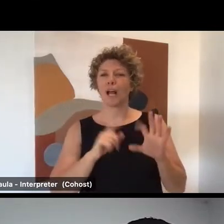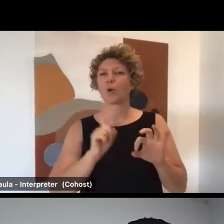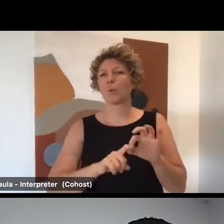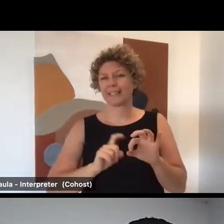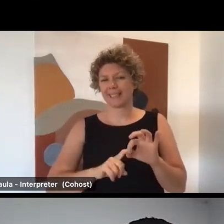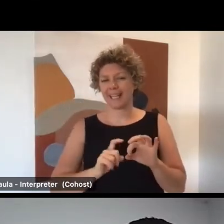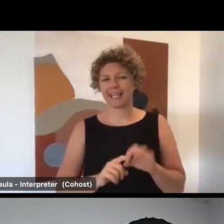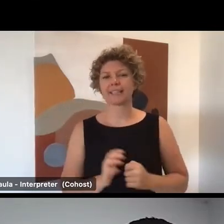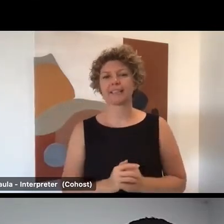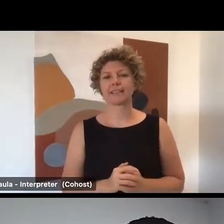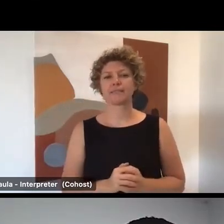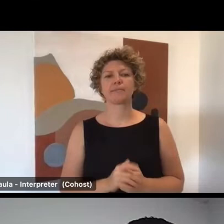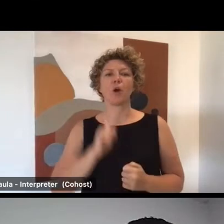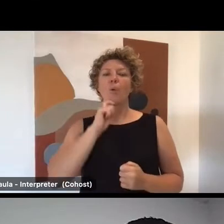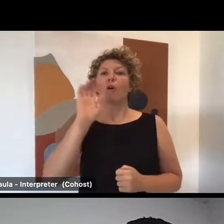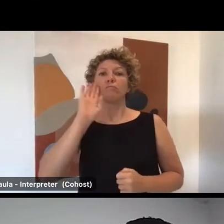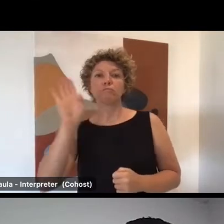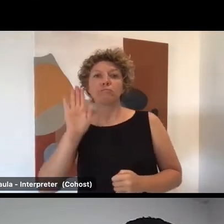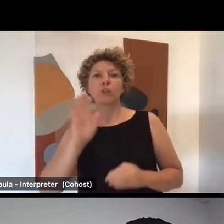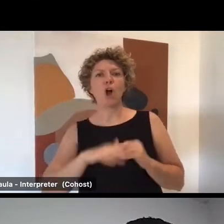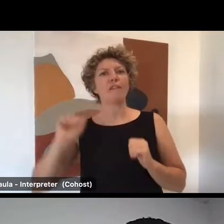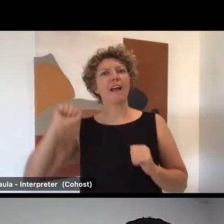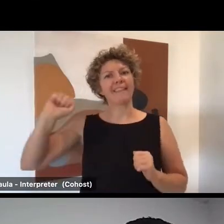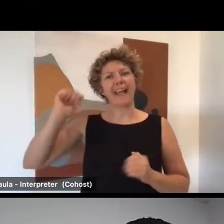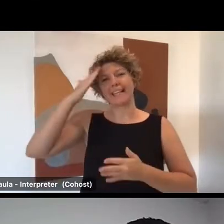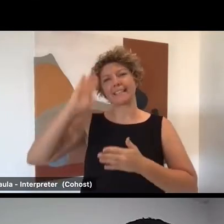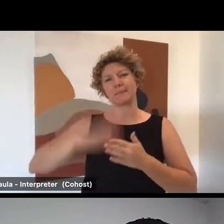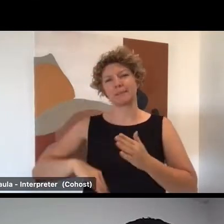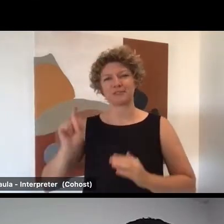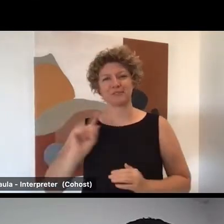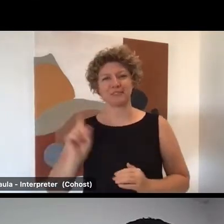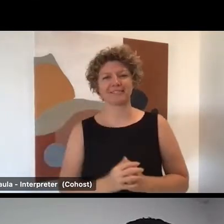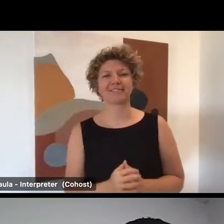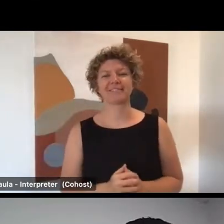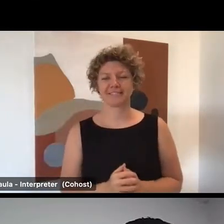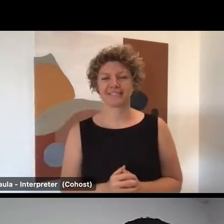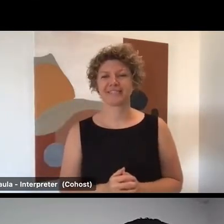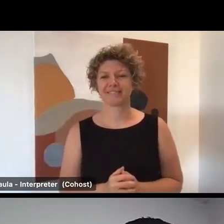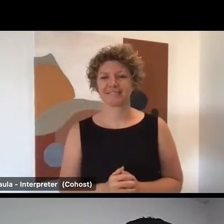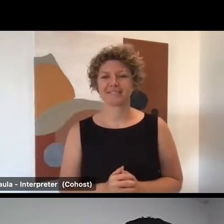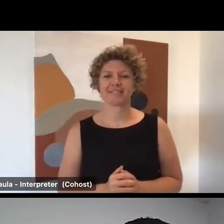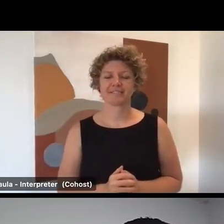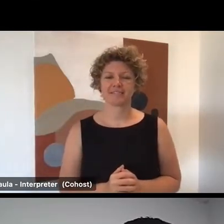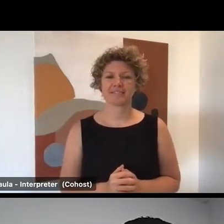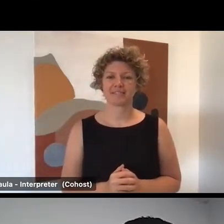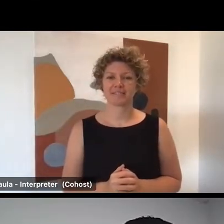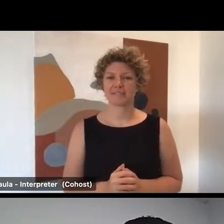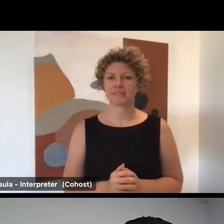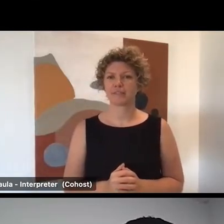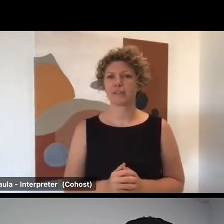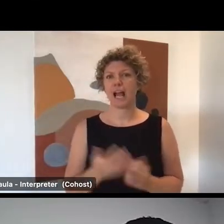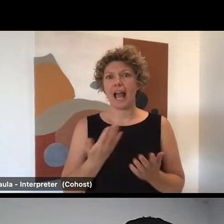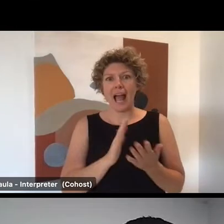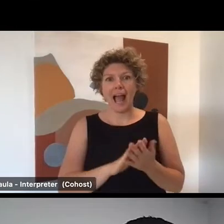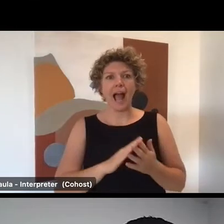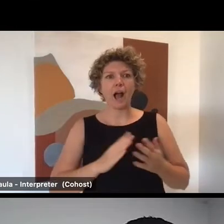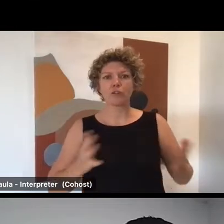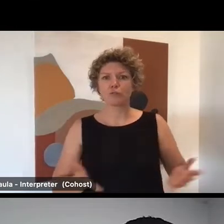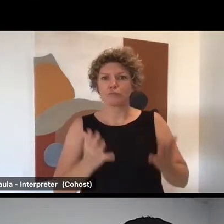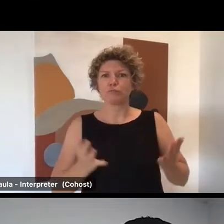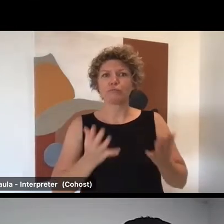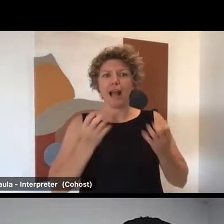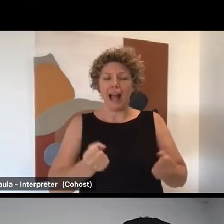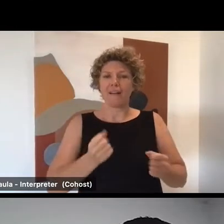who's kindly agreed to provide an outline of their experience as an organisation operating the home care workforce support program.